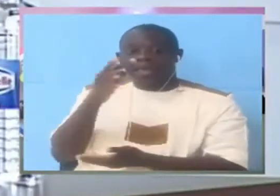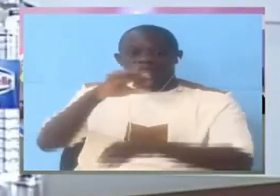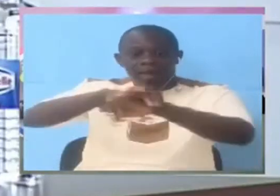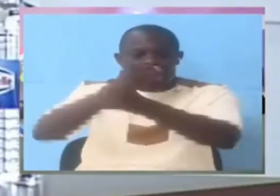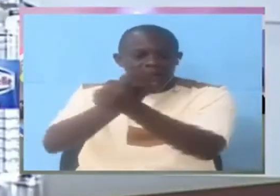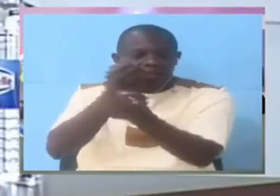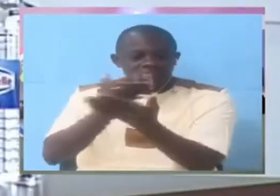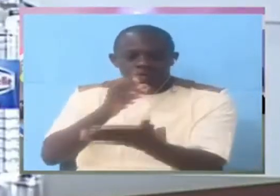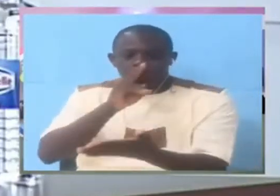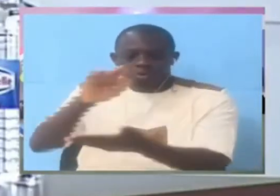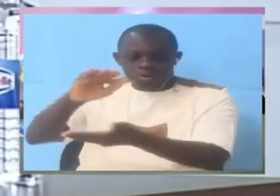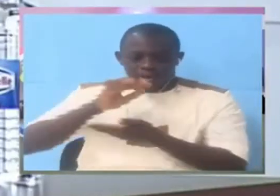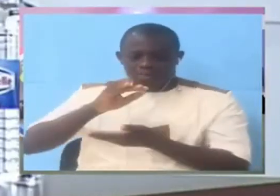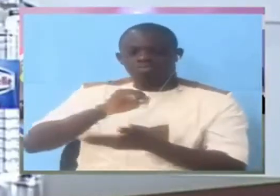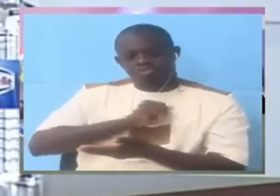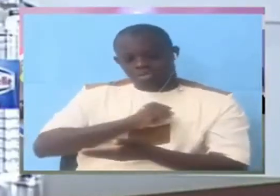that's him